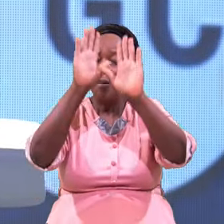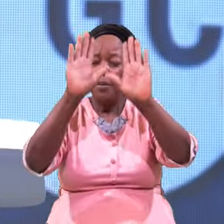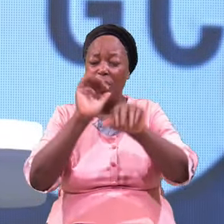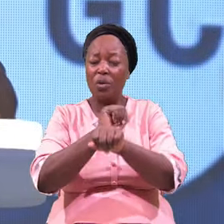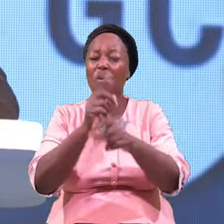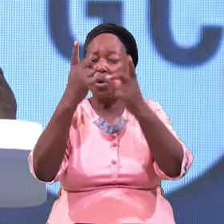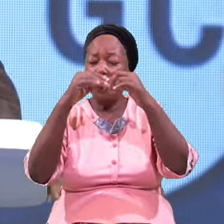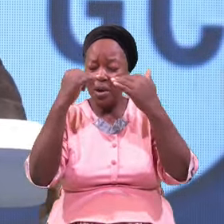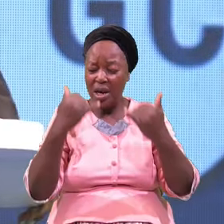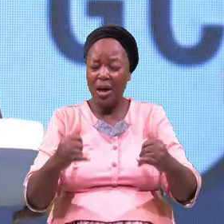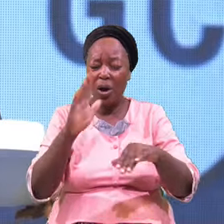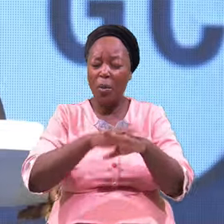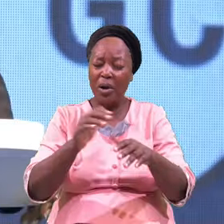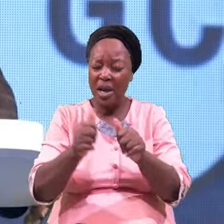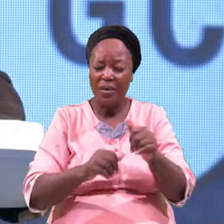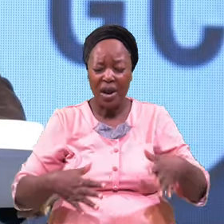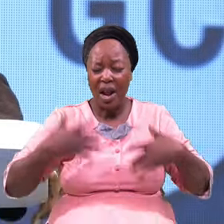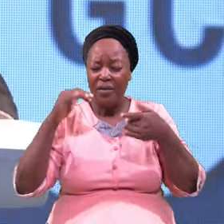Now Upon Every Life